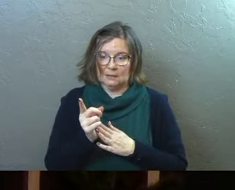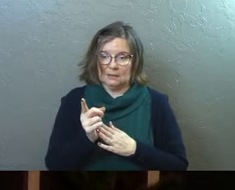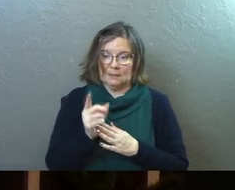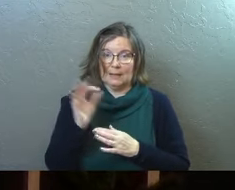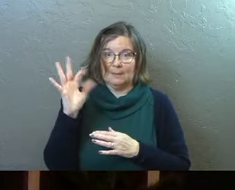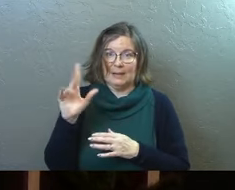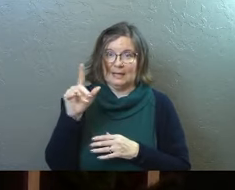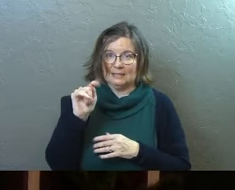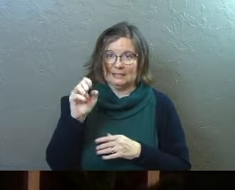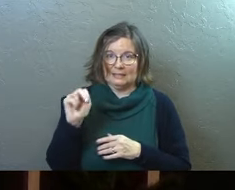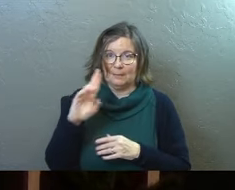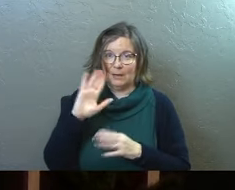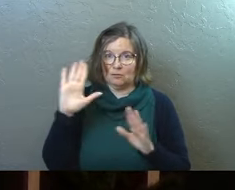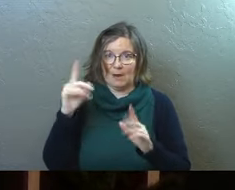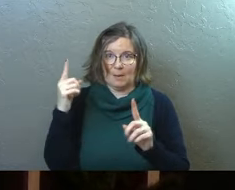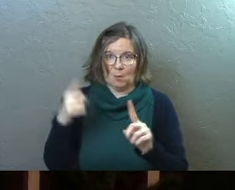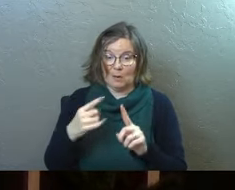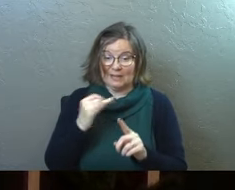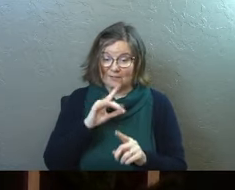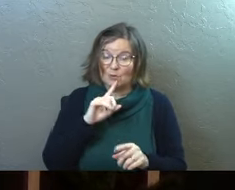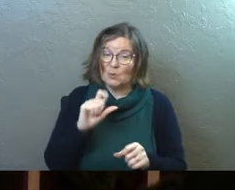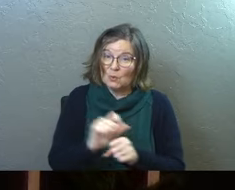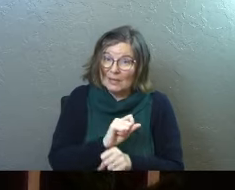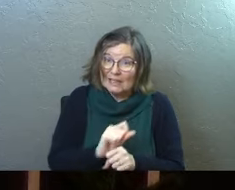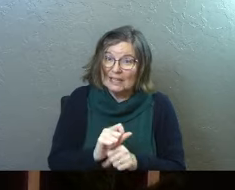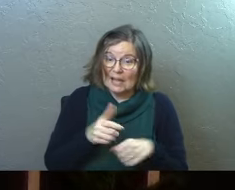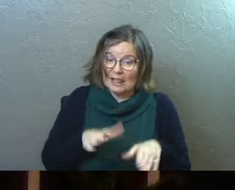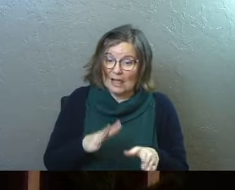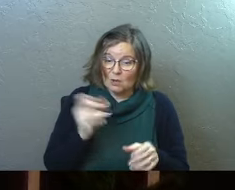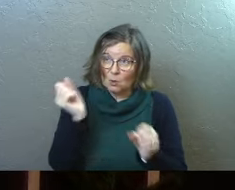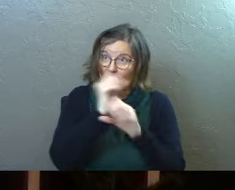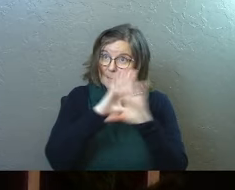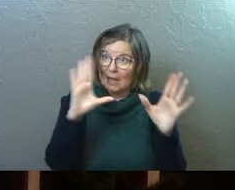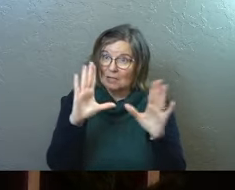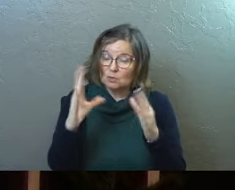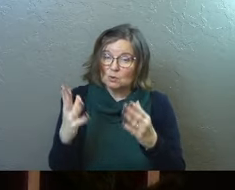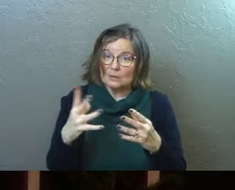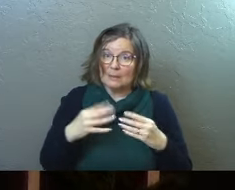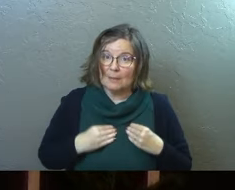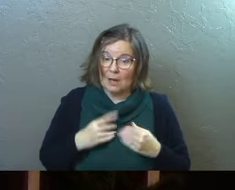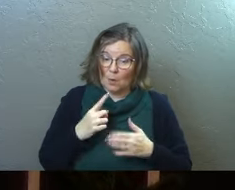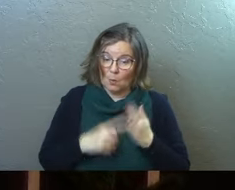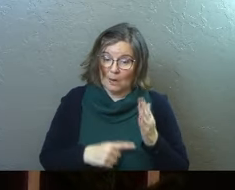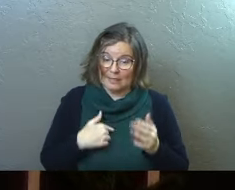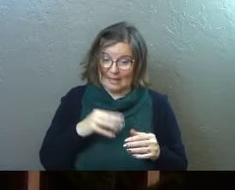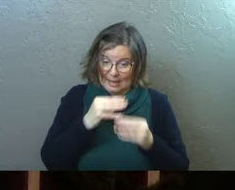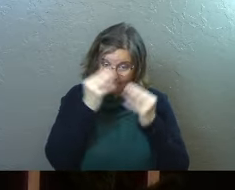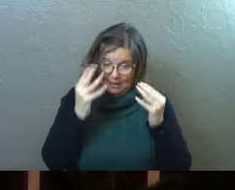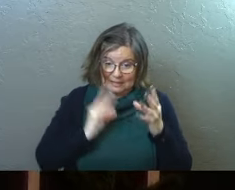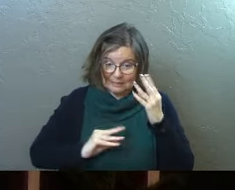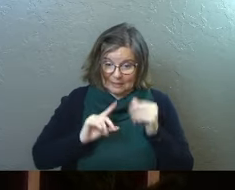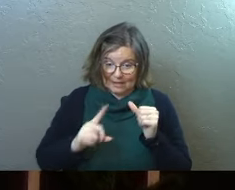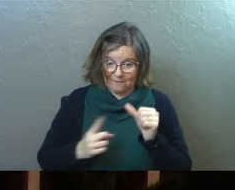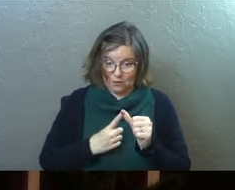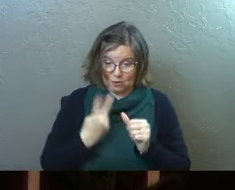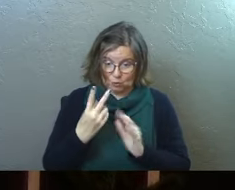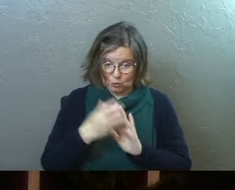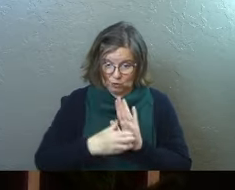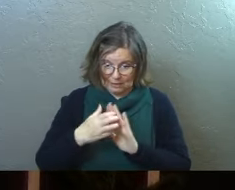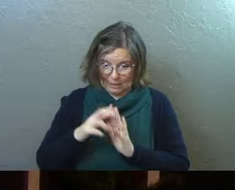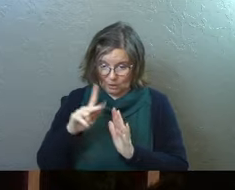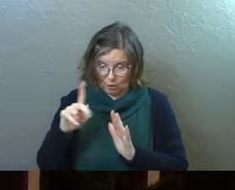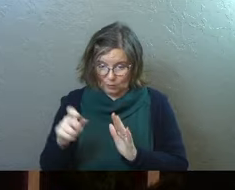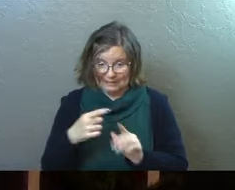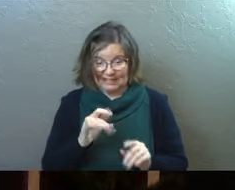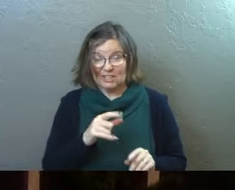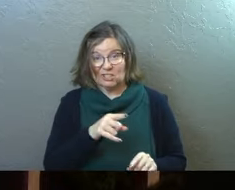Pastor Tanner made this great point last week. He's like, if you really allow your imagination to embrace what it is that Mary went through in the first two chapters of